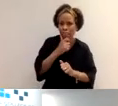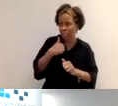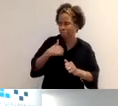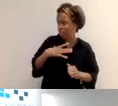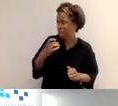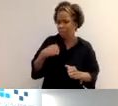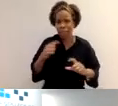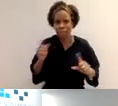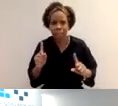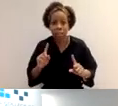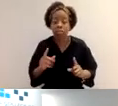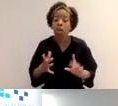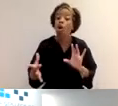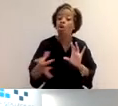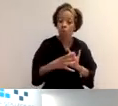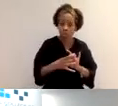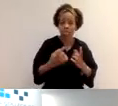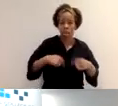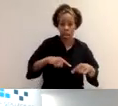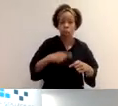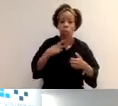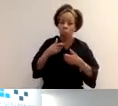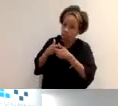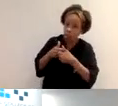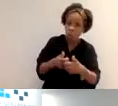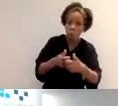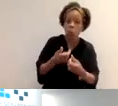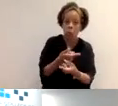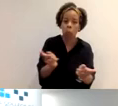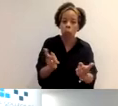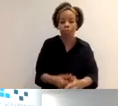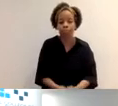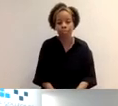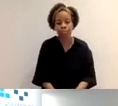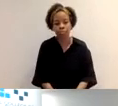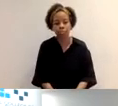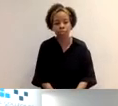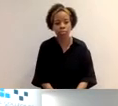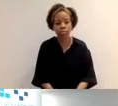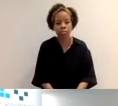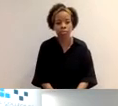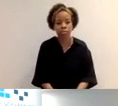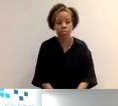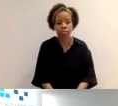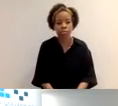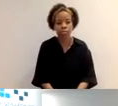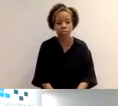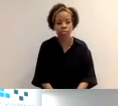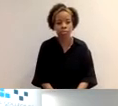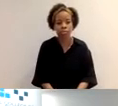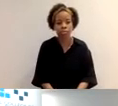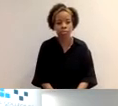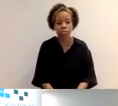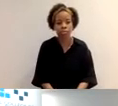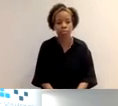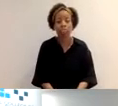be in contact us and we will support you in the best way we possibly can. So just moving on, um, just kind of